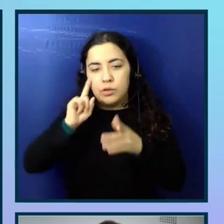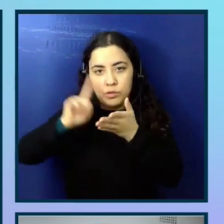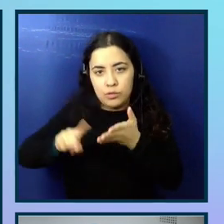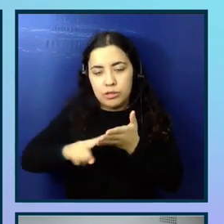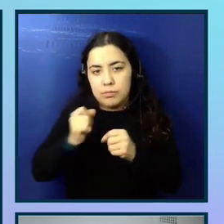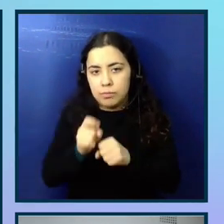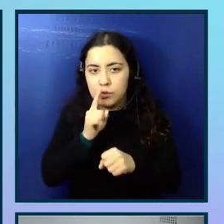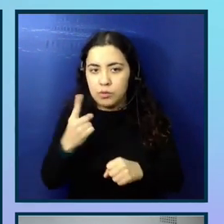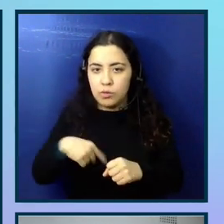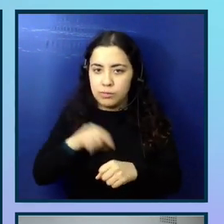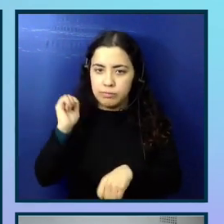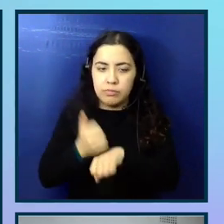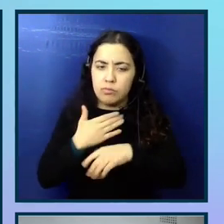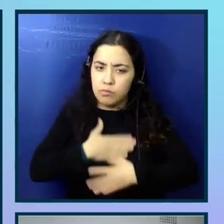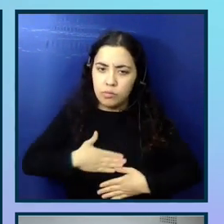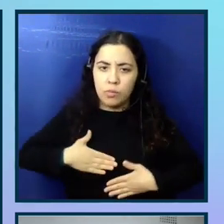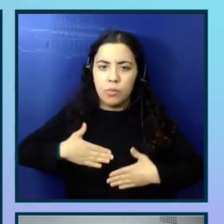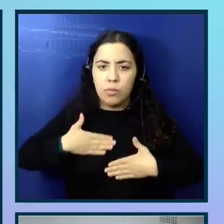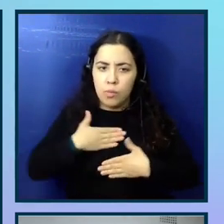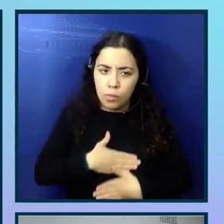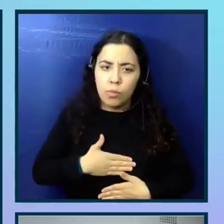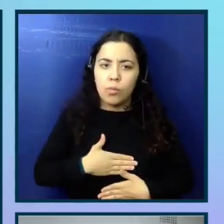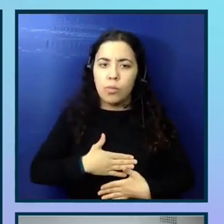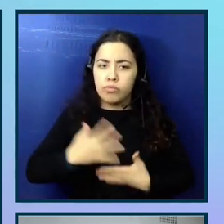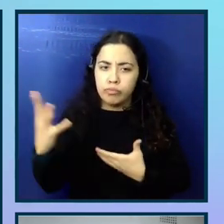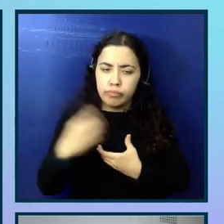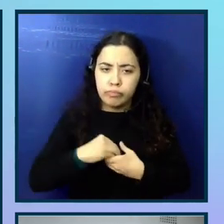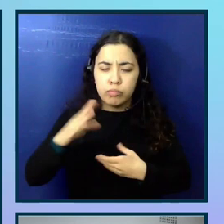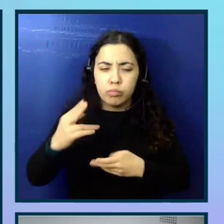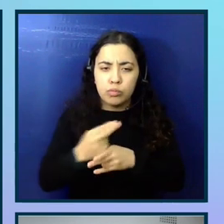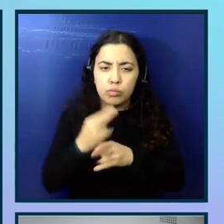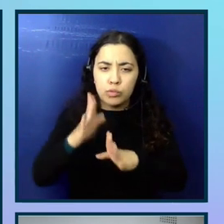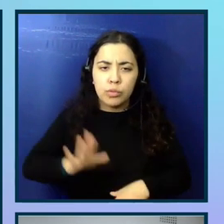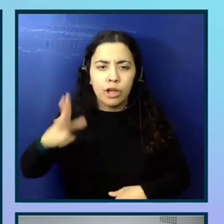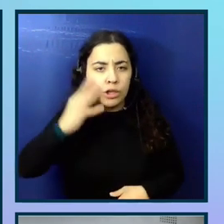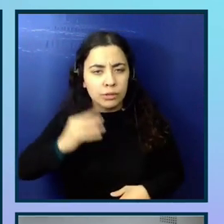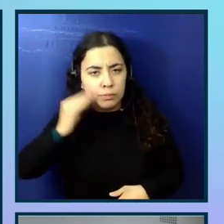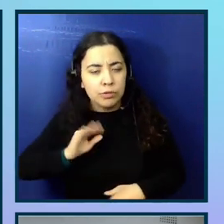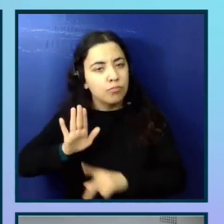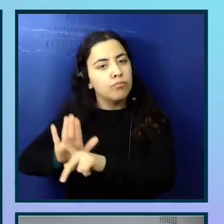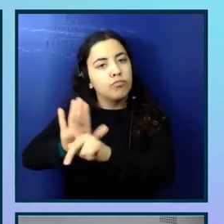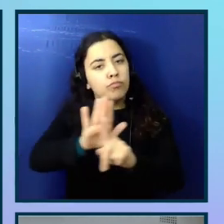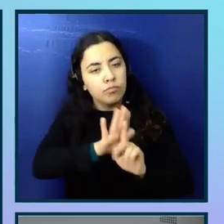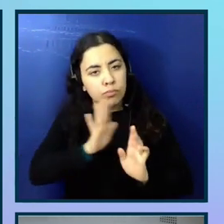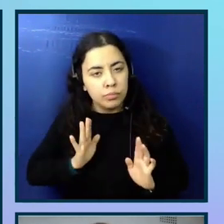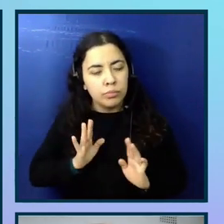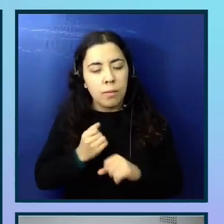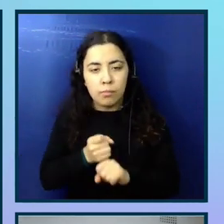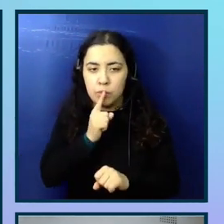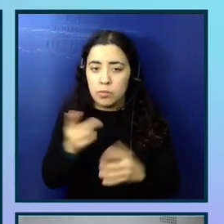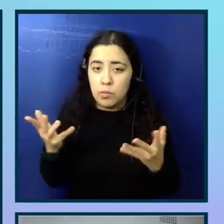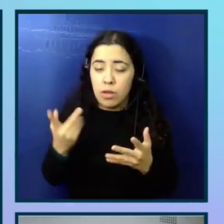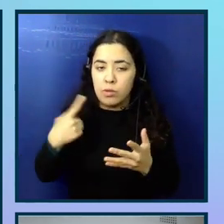ensure that we create an enjoyable participant experience for each individual. But also we need to ensure that